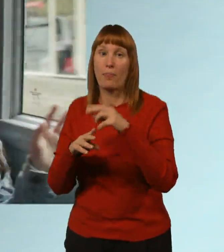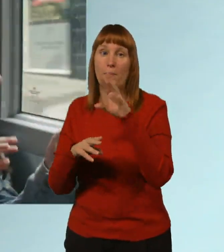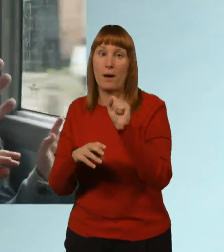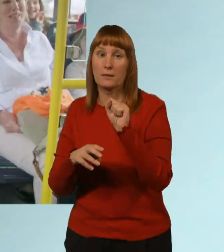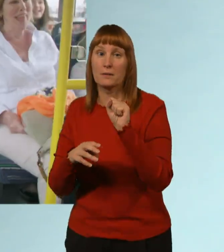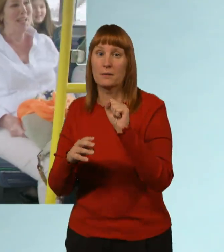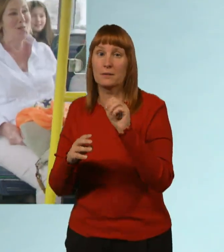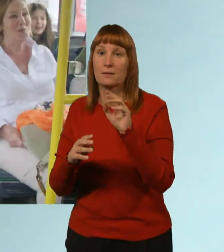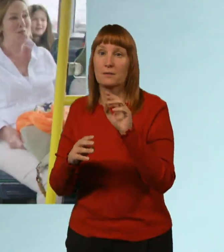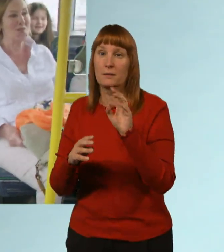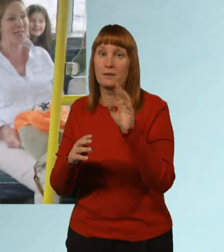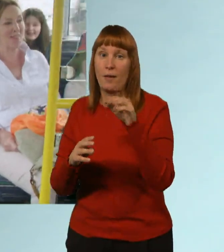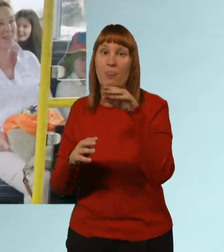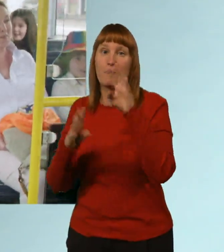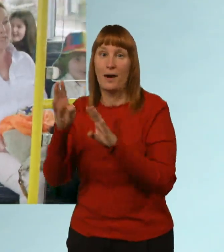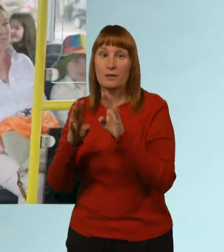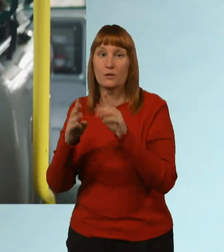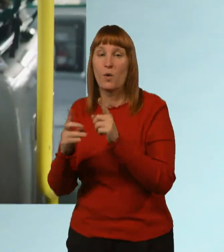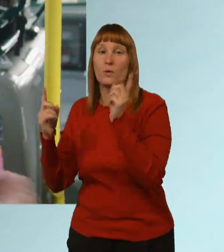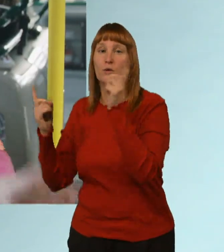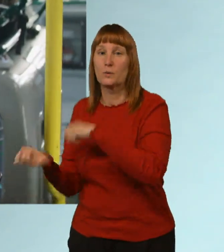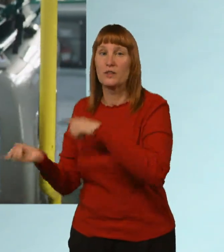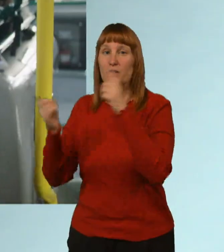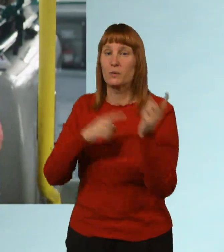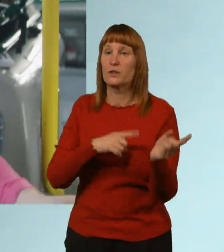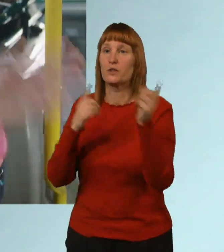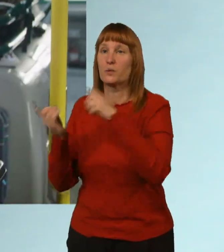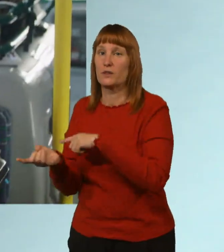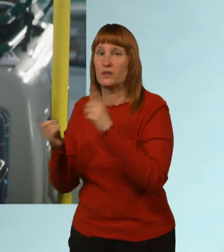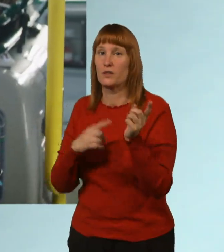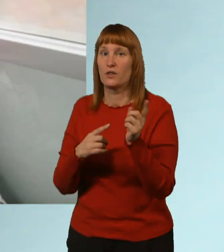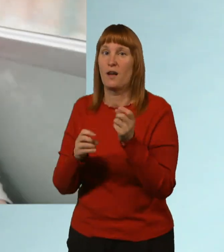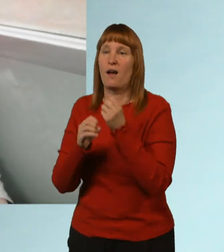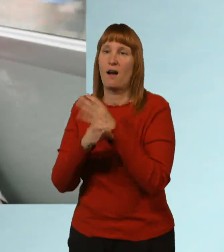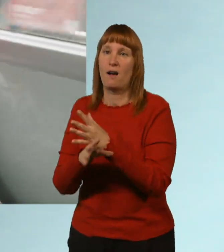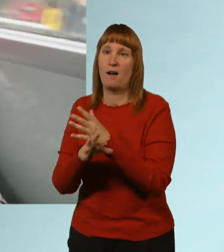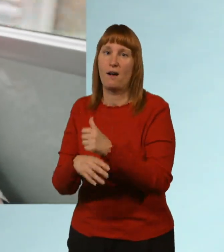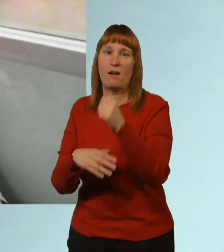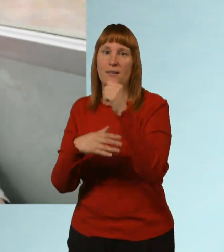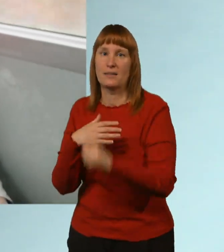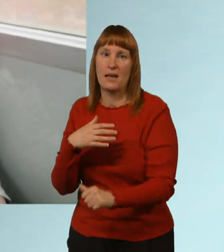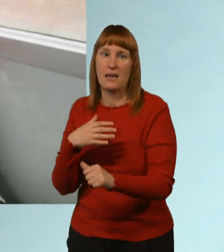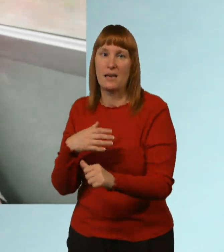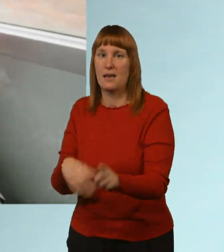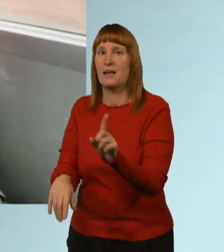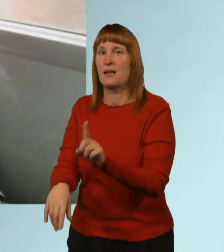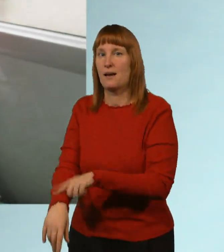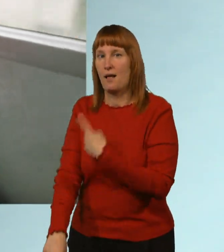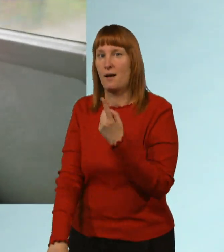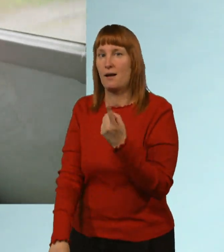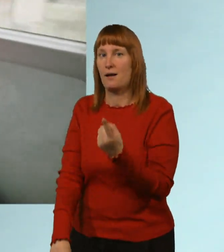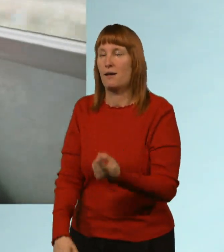swish, swish, the wipers on the bus go swish, swish, swish all day